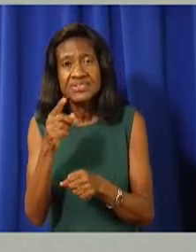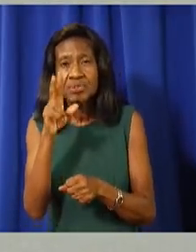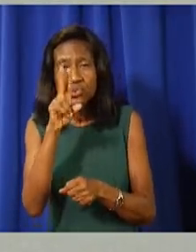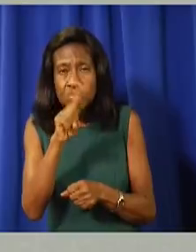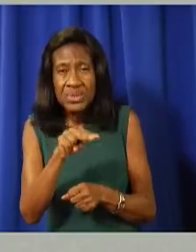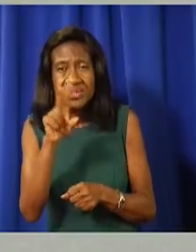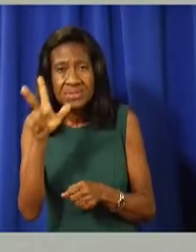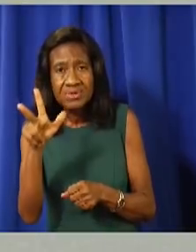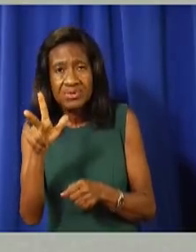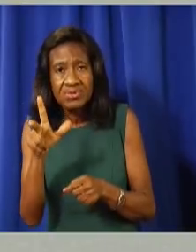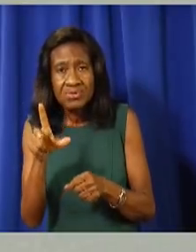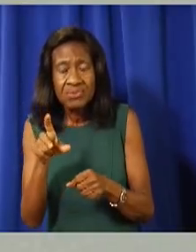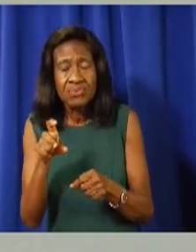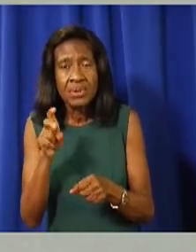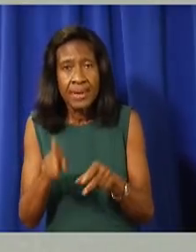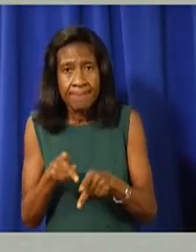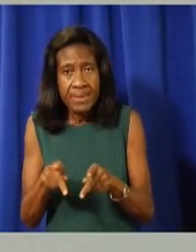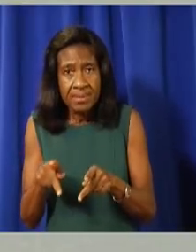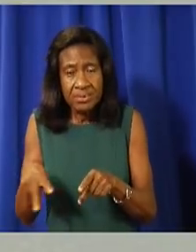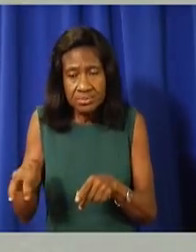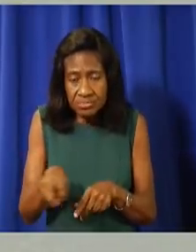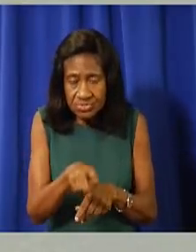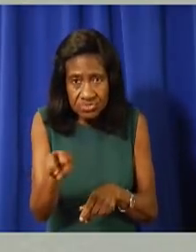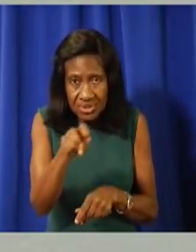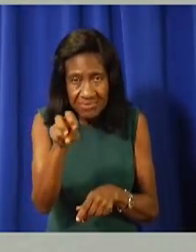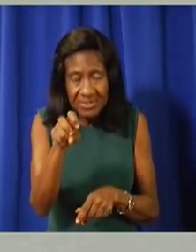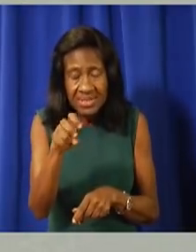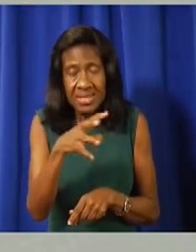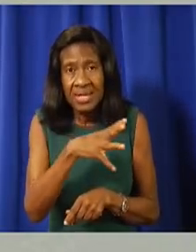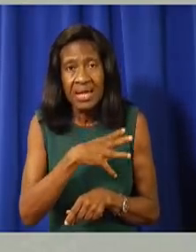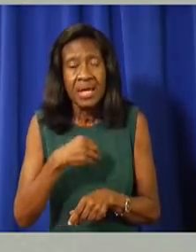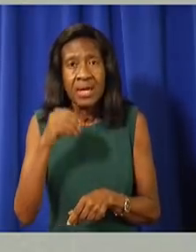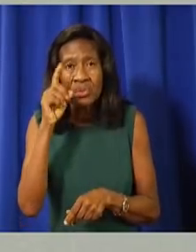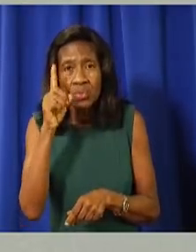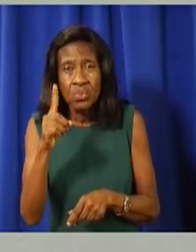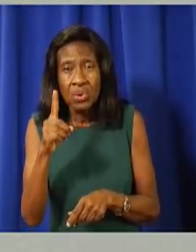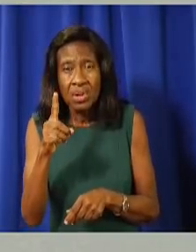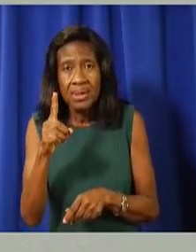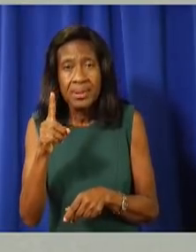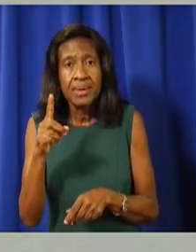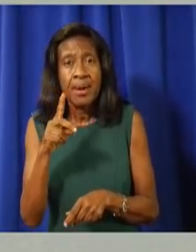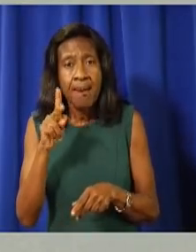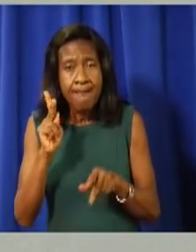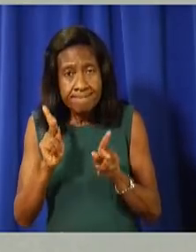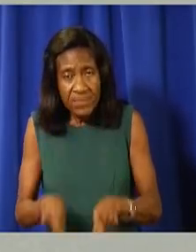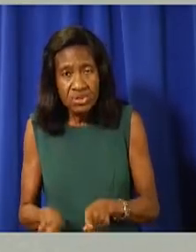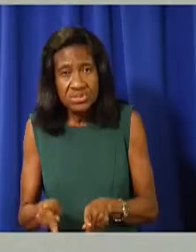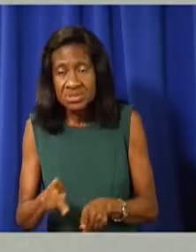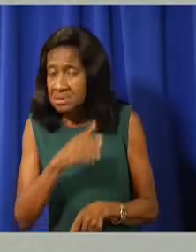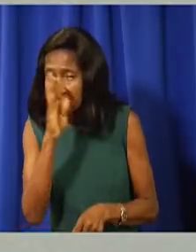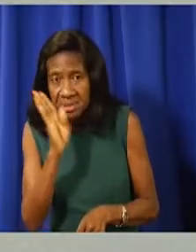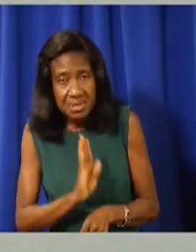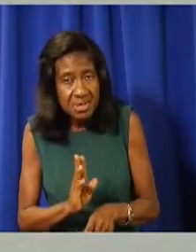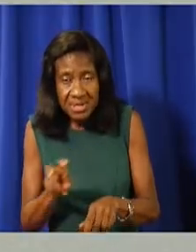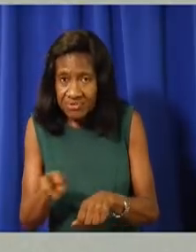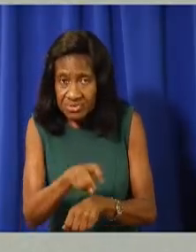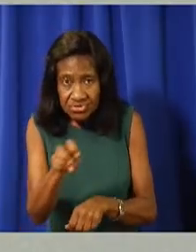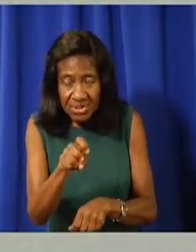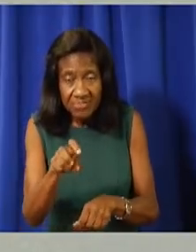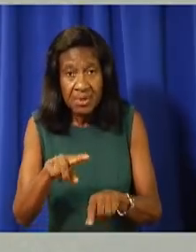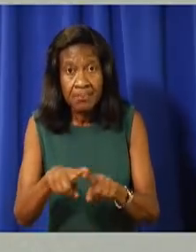and one household member who did not travel but quarantined with family members who traveled.